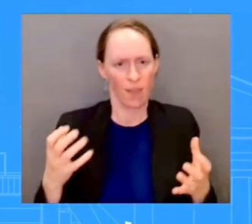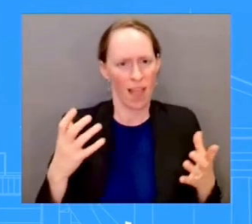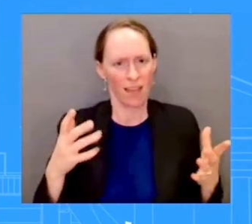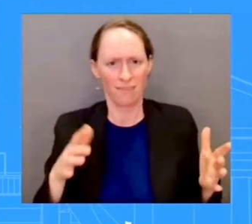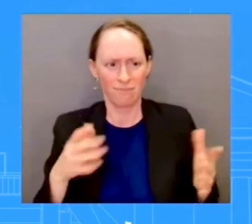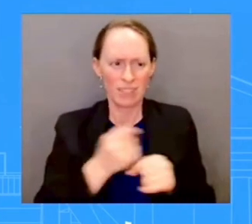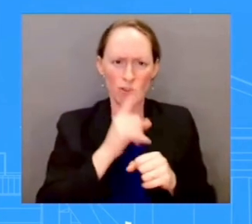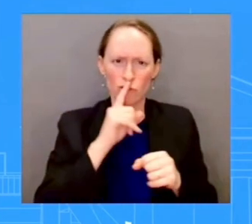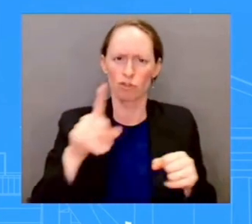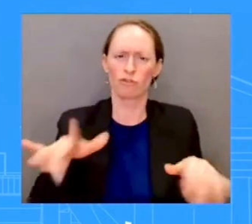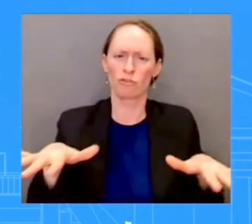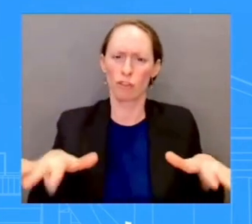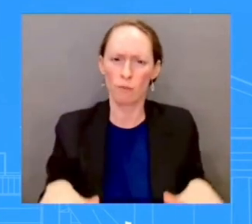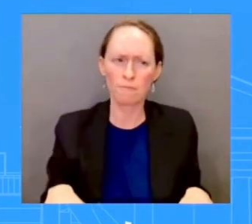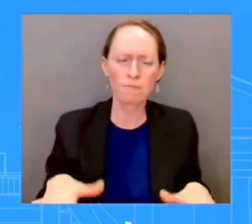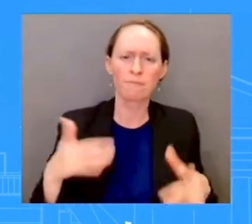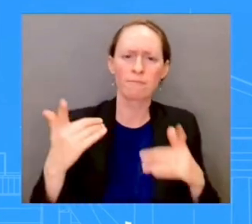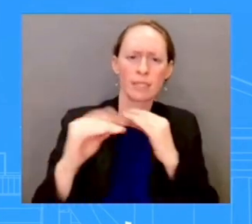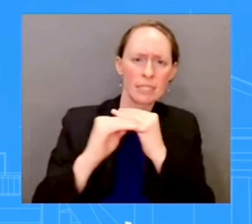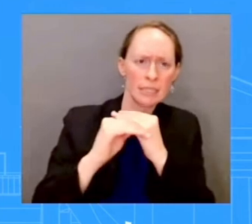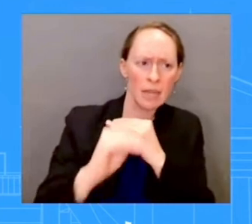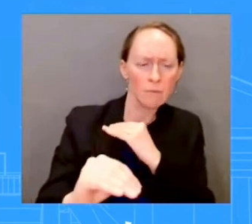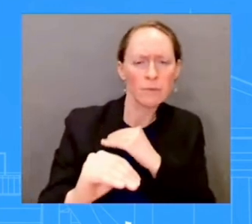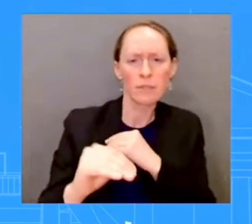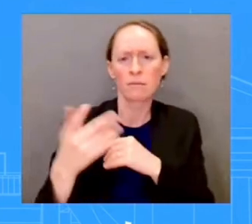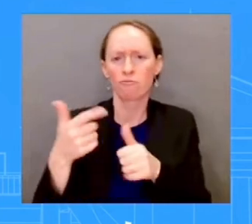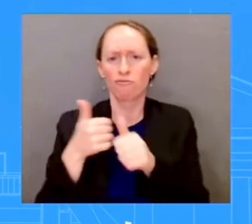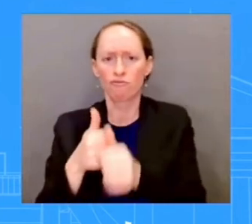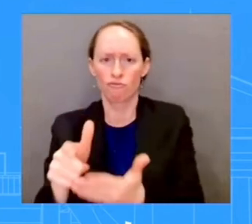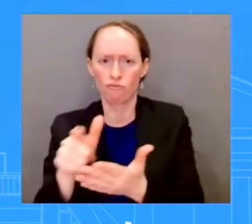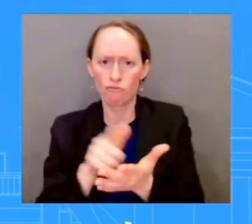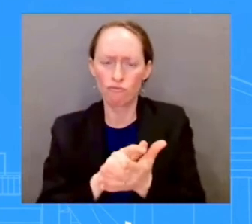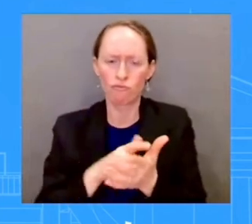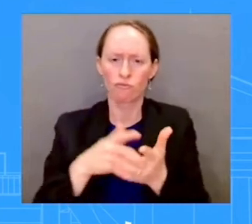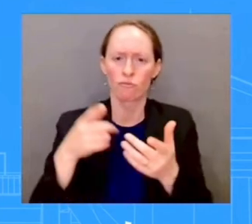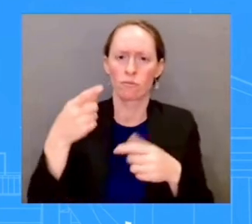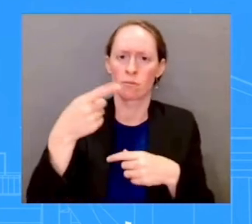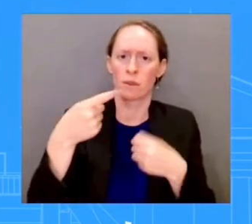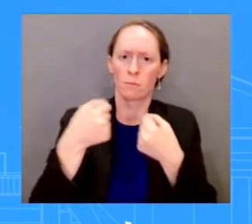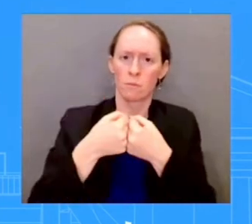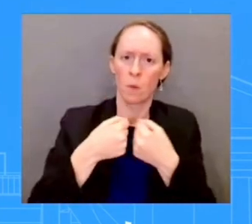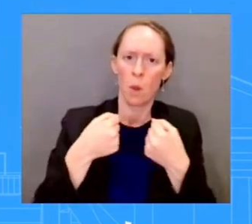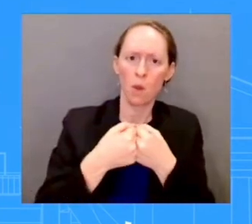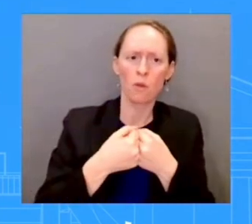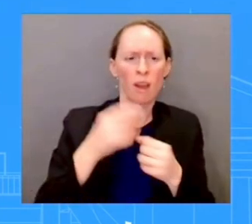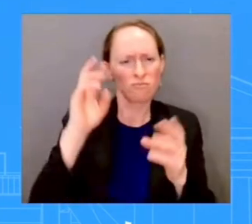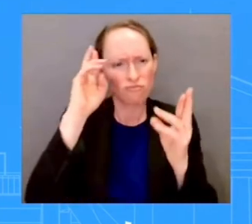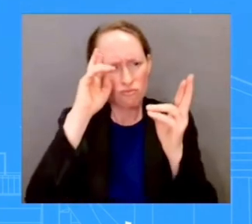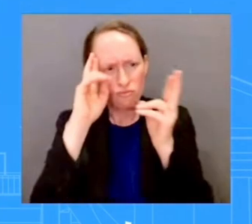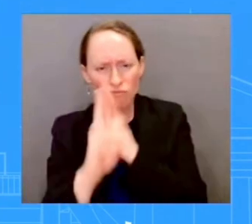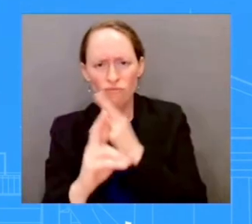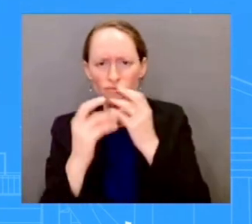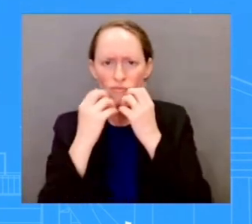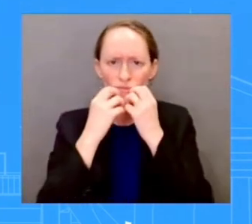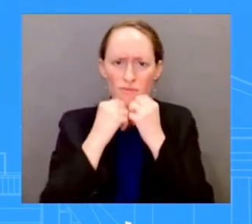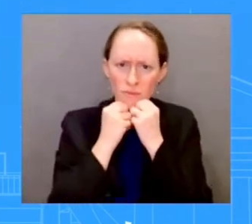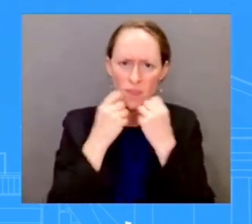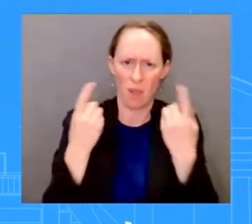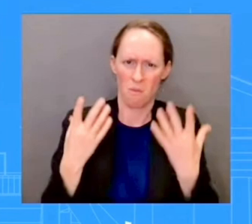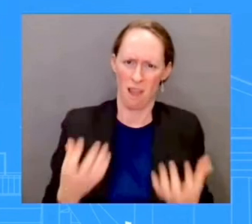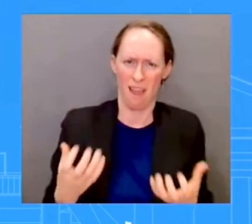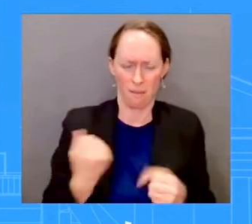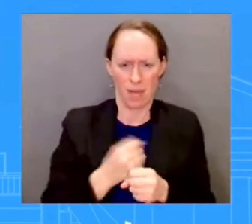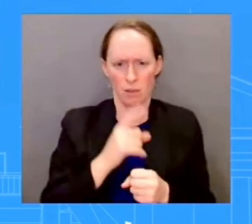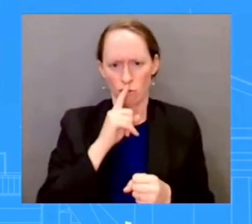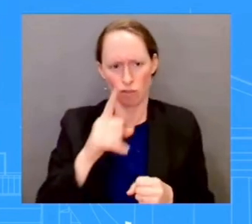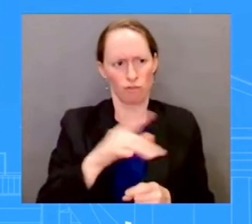every human, as he says all the time, and making sure that our communities are safe. And you have seen him do that. But the system is broken. We